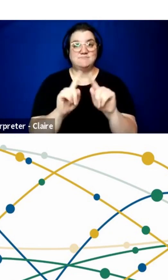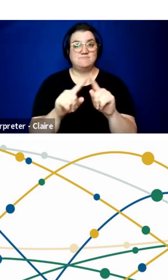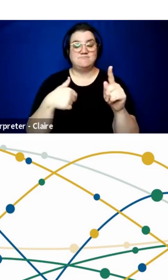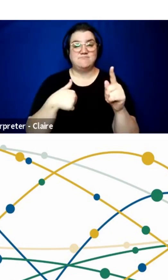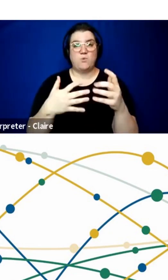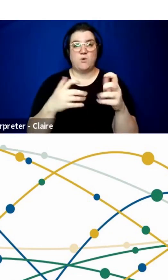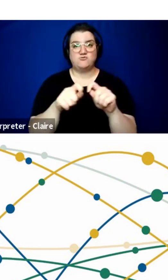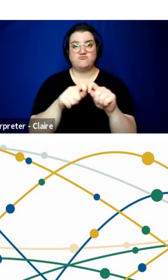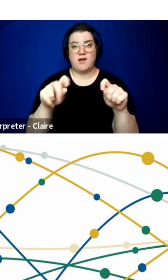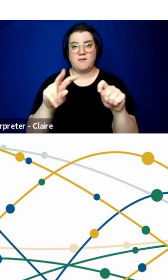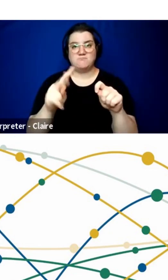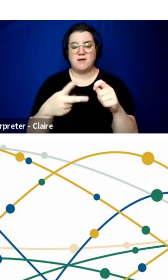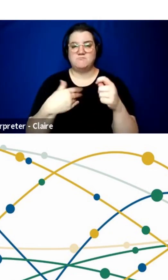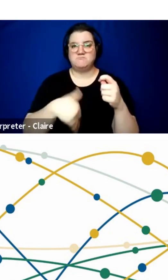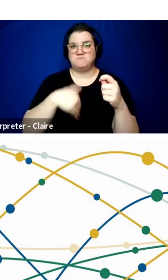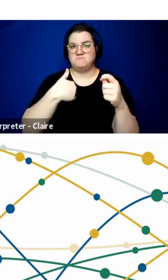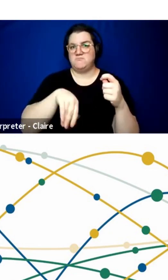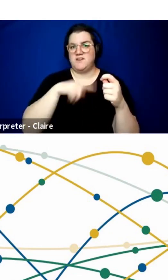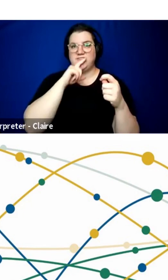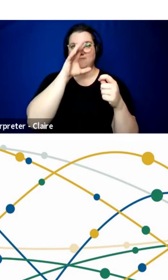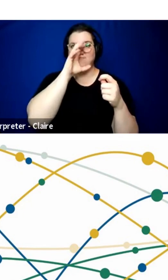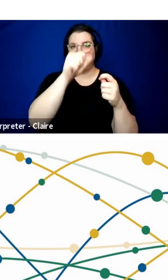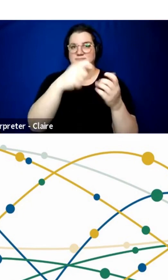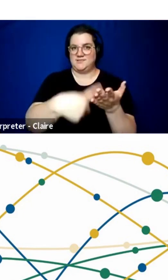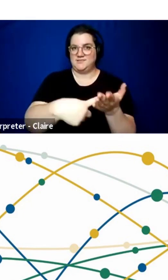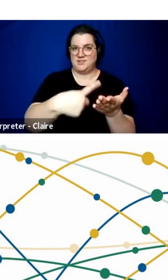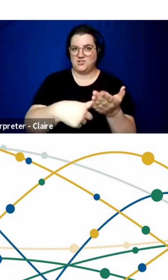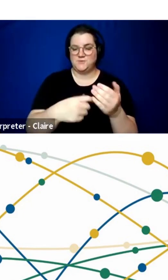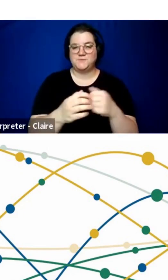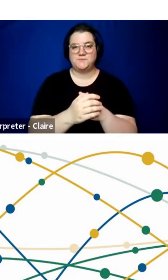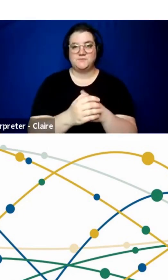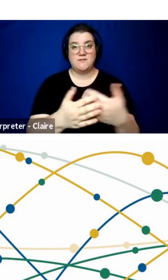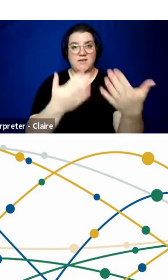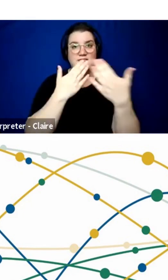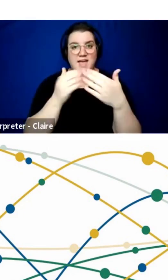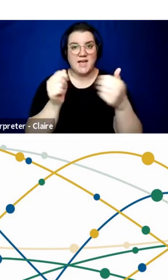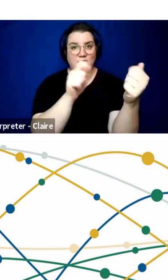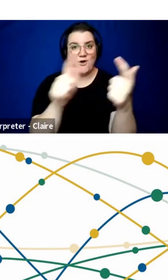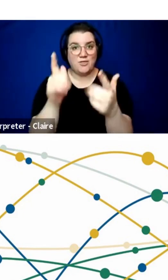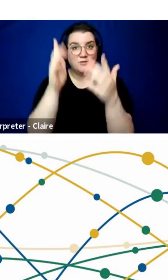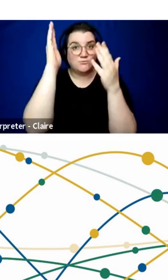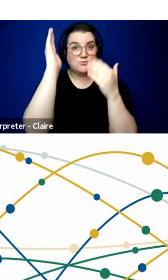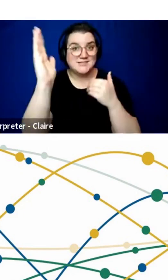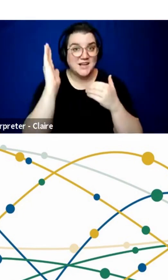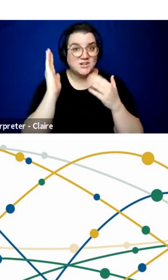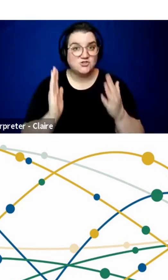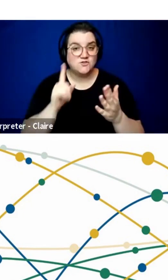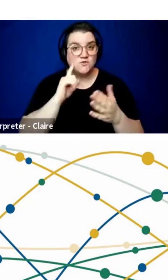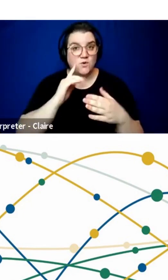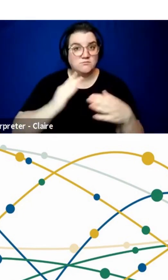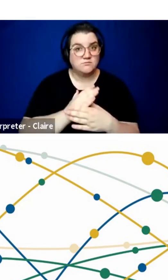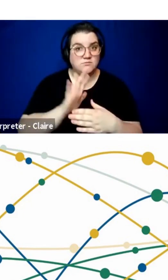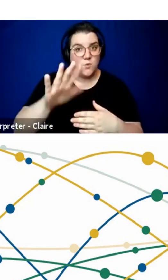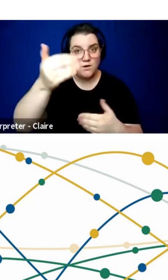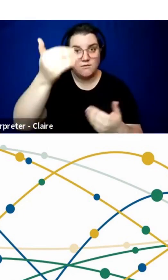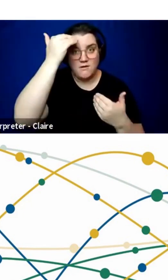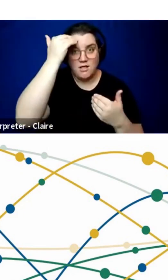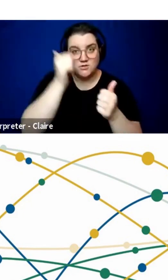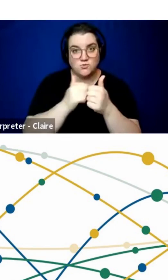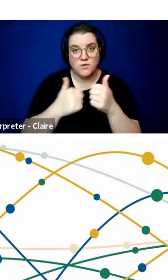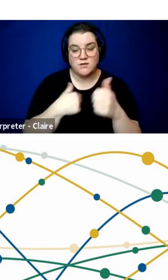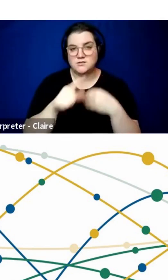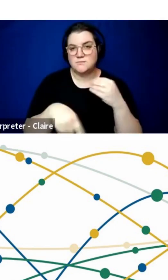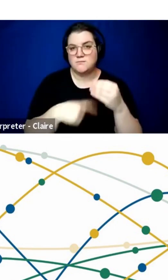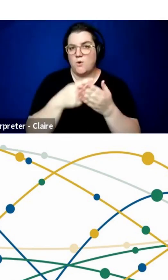wrap up this really interesting discussion. I want to thank all the presenters for sharing with us your knowledge about what